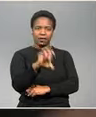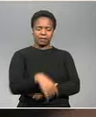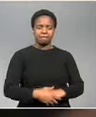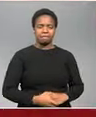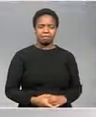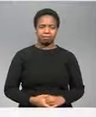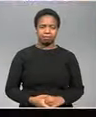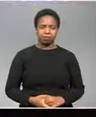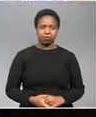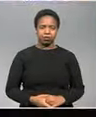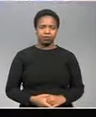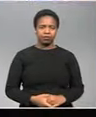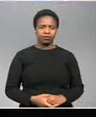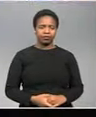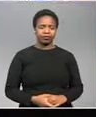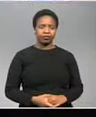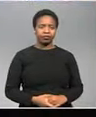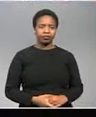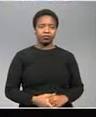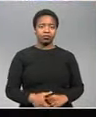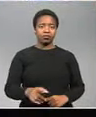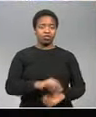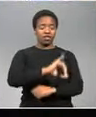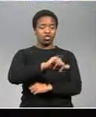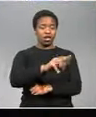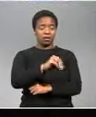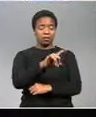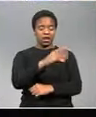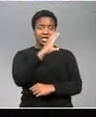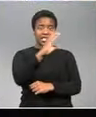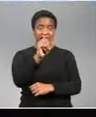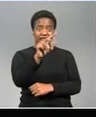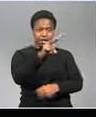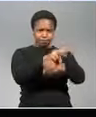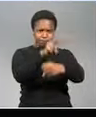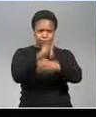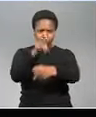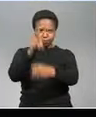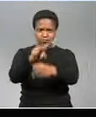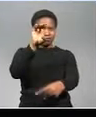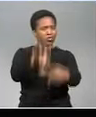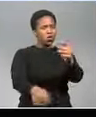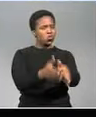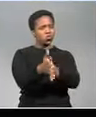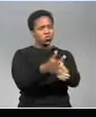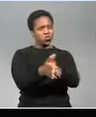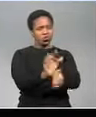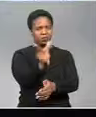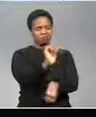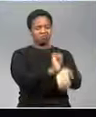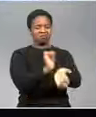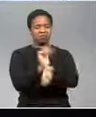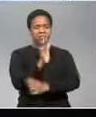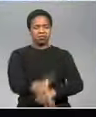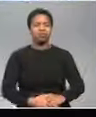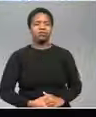jmpd's new big brother undercover crime busters is paying dividends and leads to